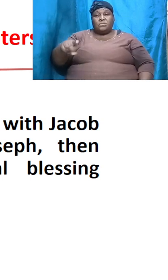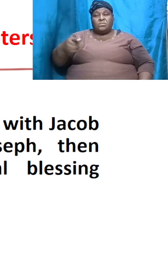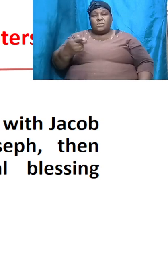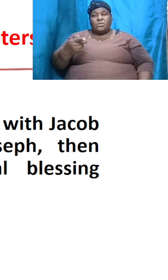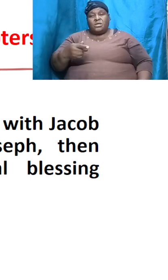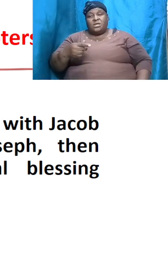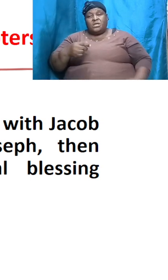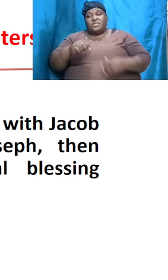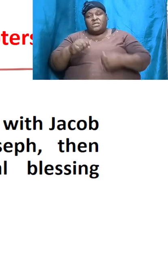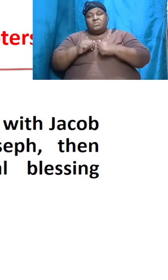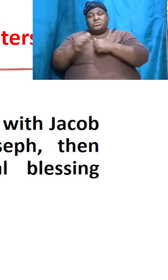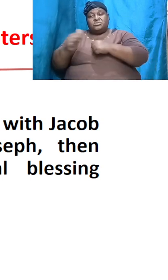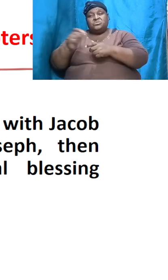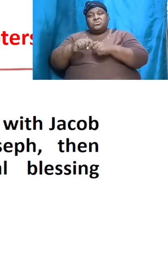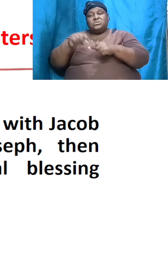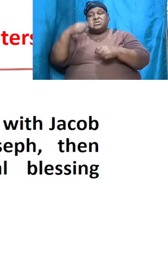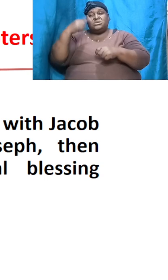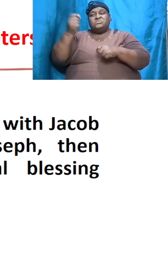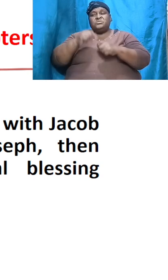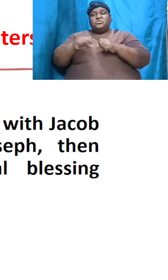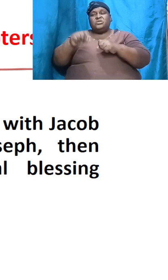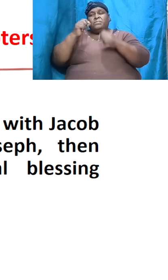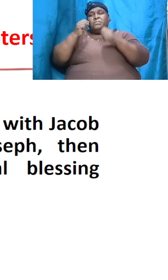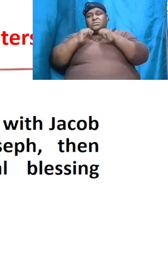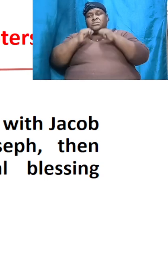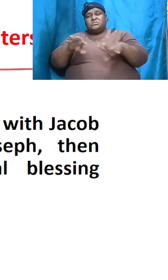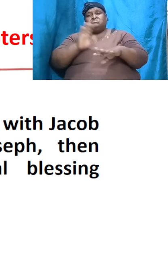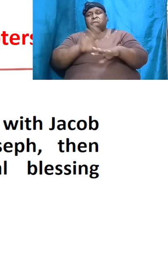sons and